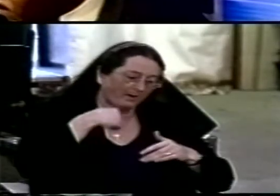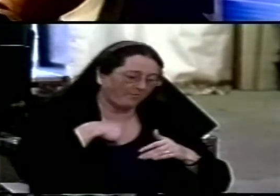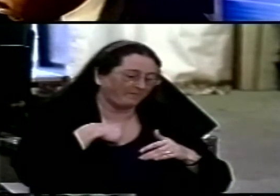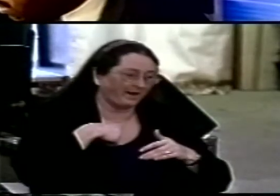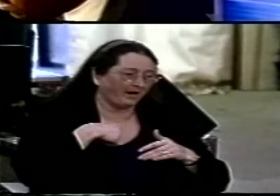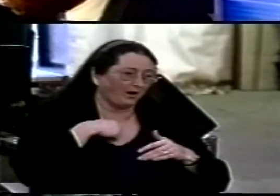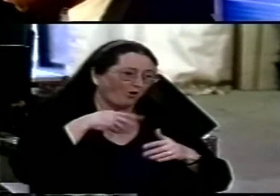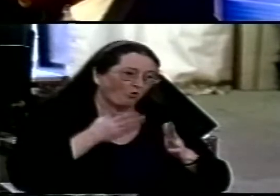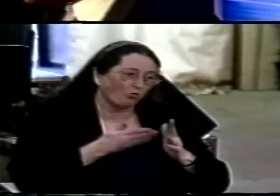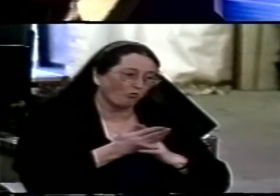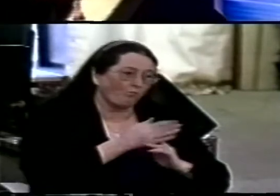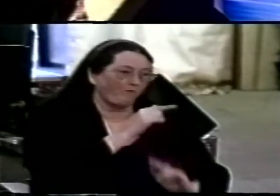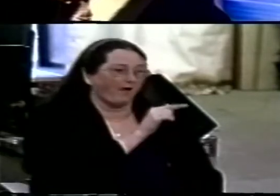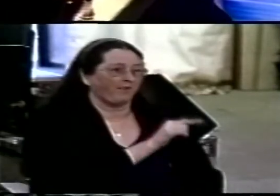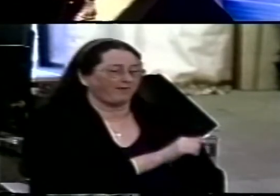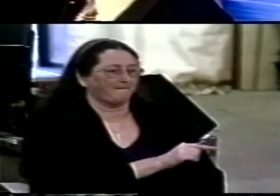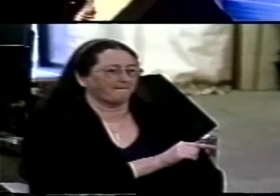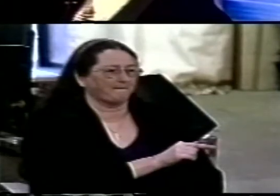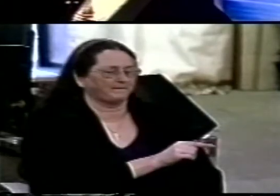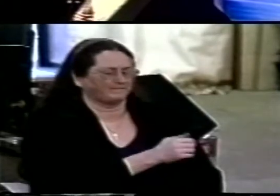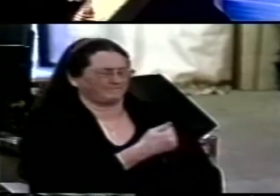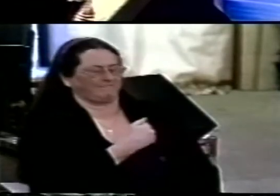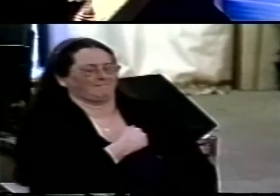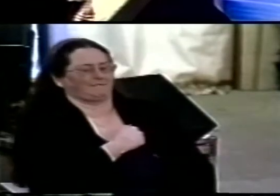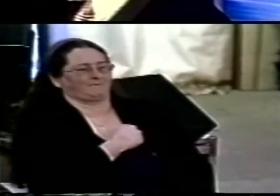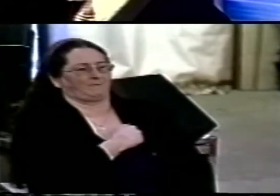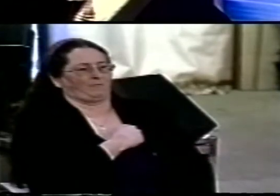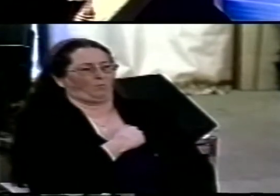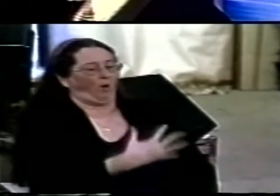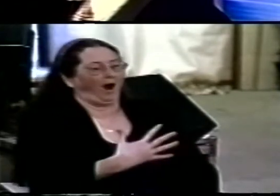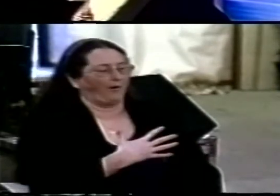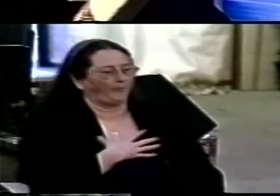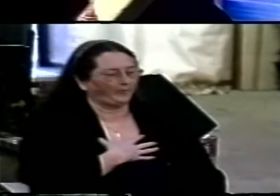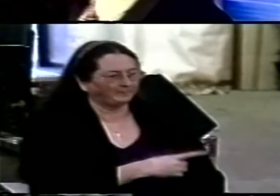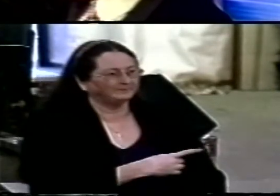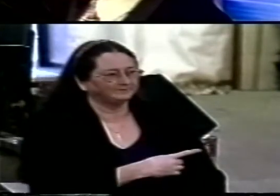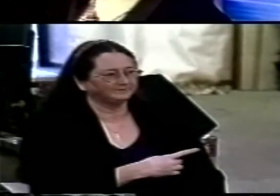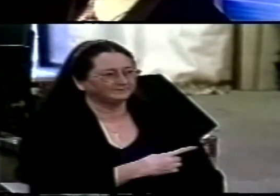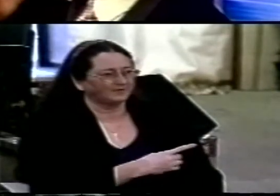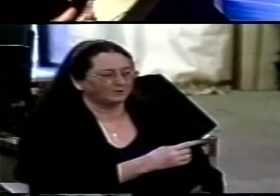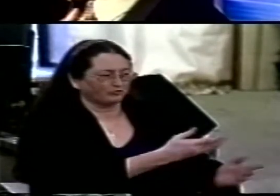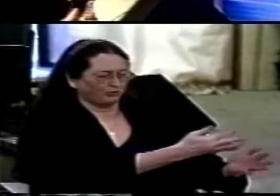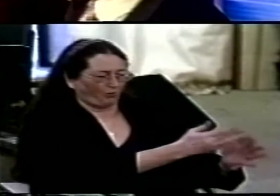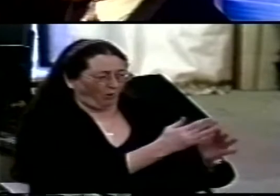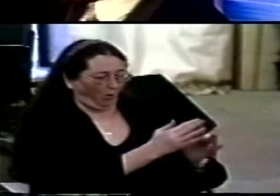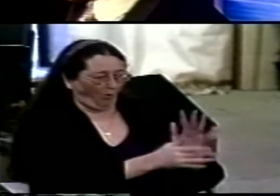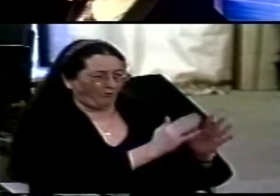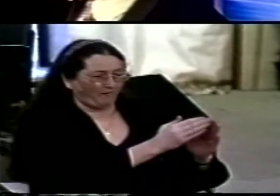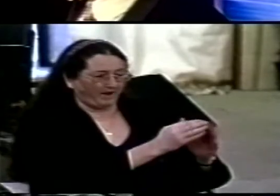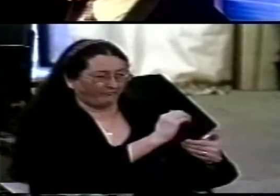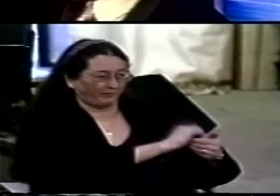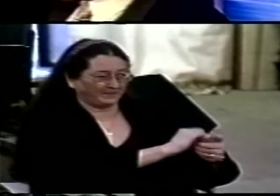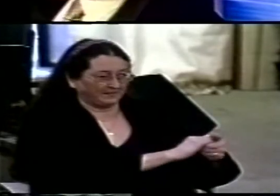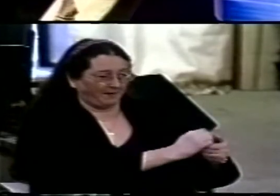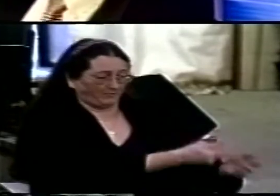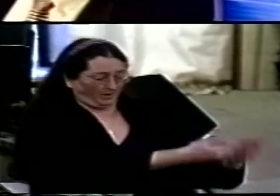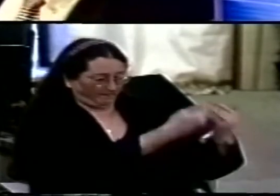them stupendous glory has come to me through them